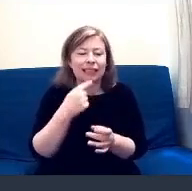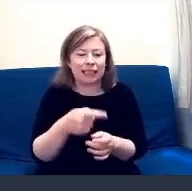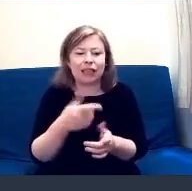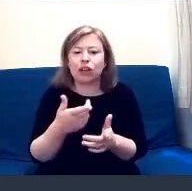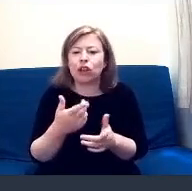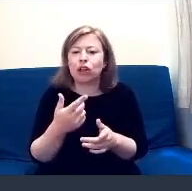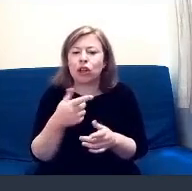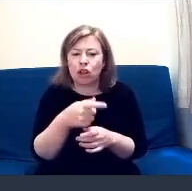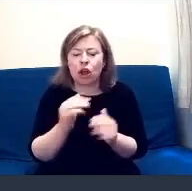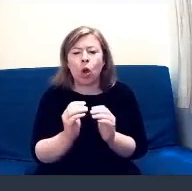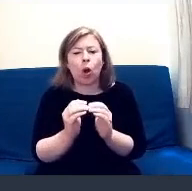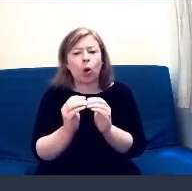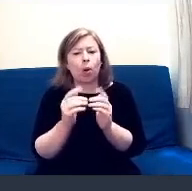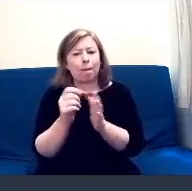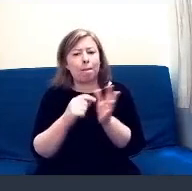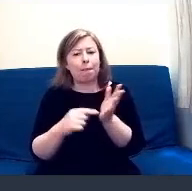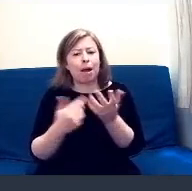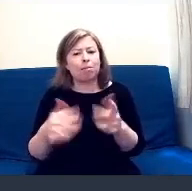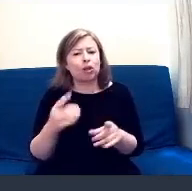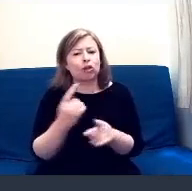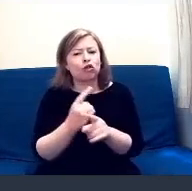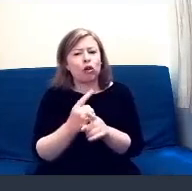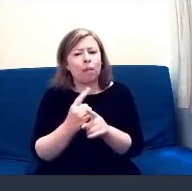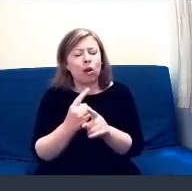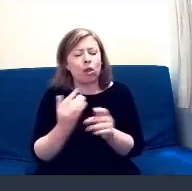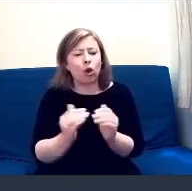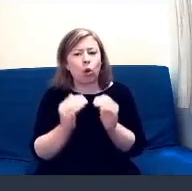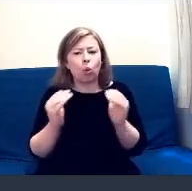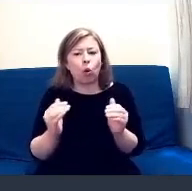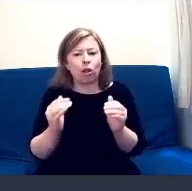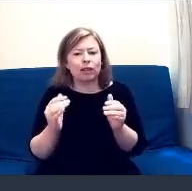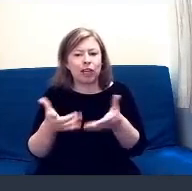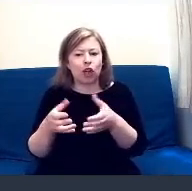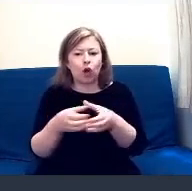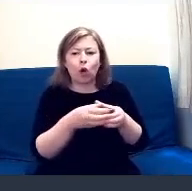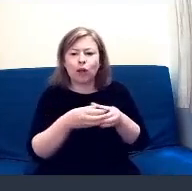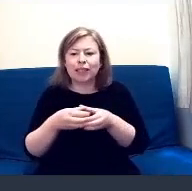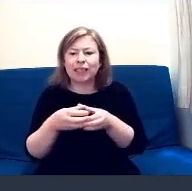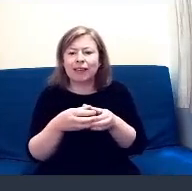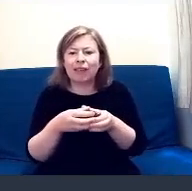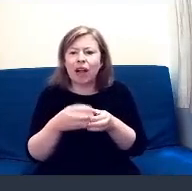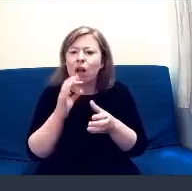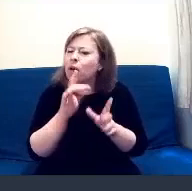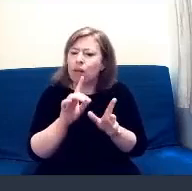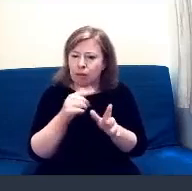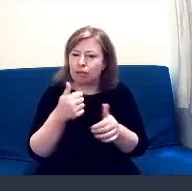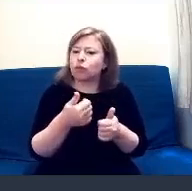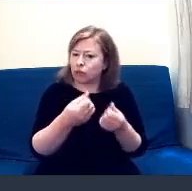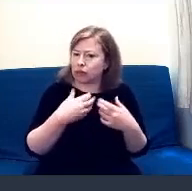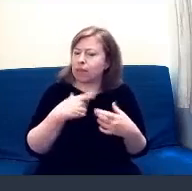Collective. Sarah, do you want to talk about how you've been supporting the Five Women's Tent? Yes,